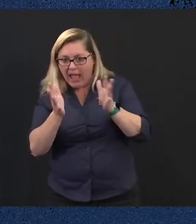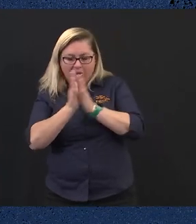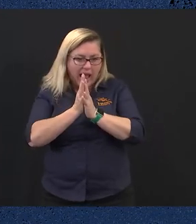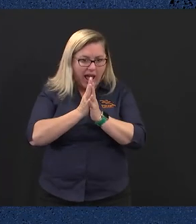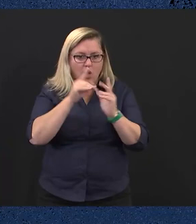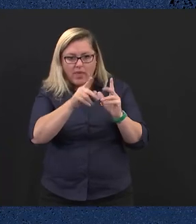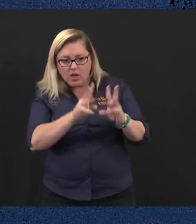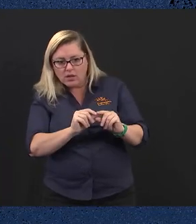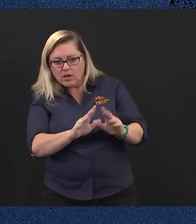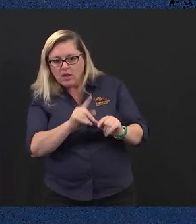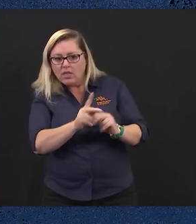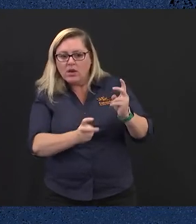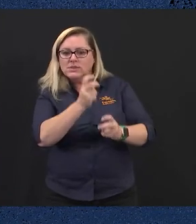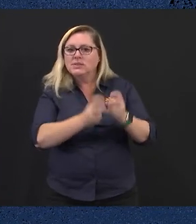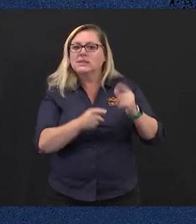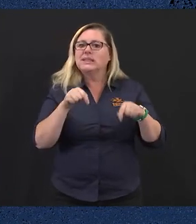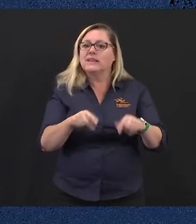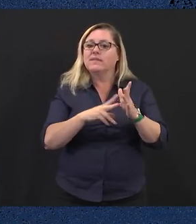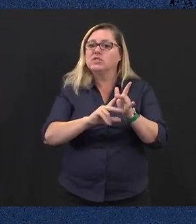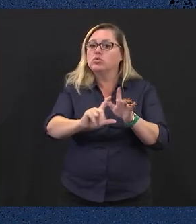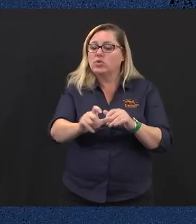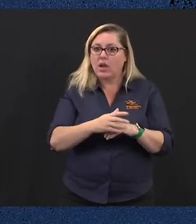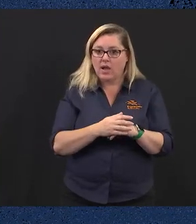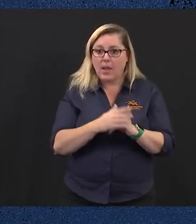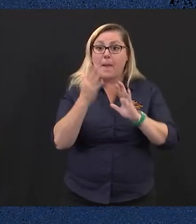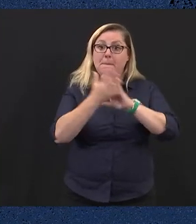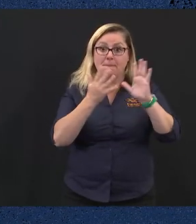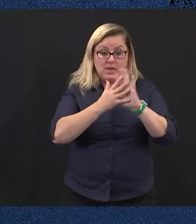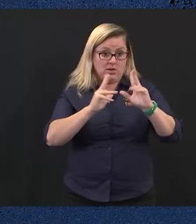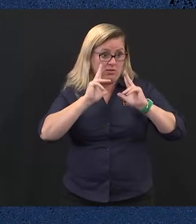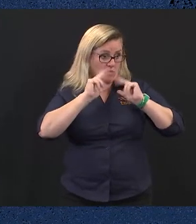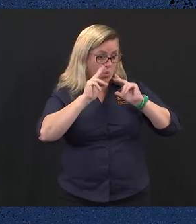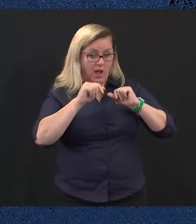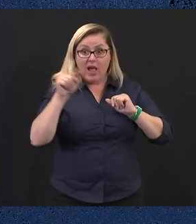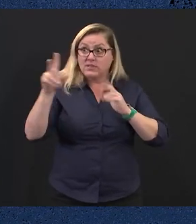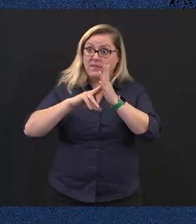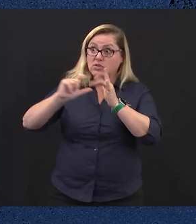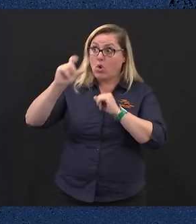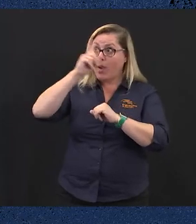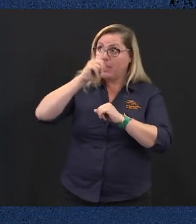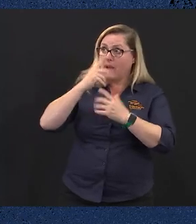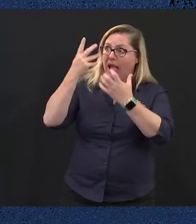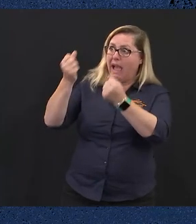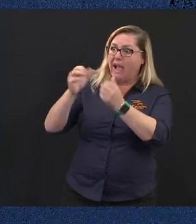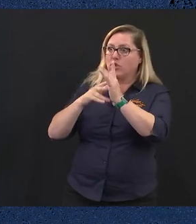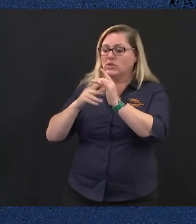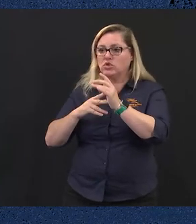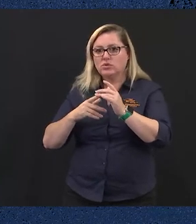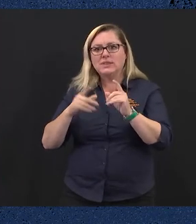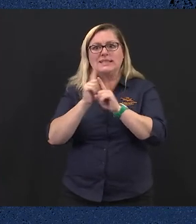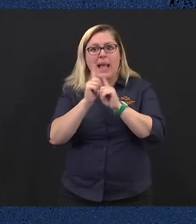in Victoria and will provide comprehensive care for Victorians experiencing conditions like